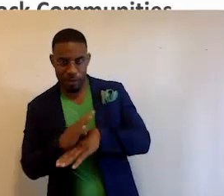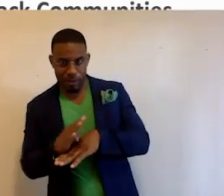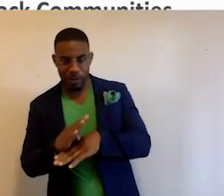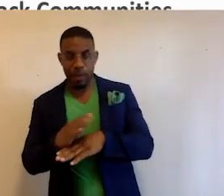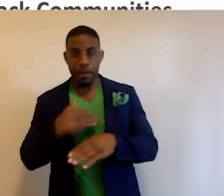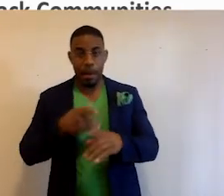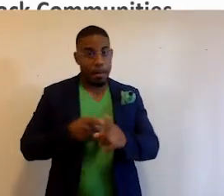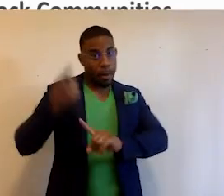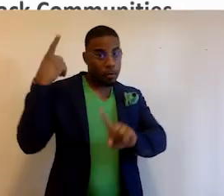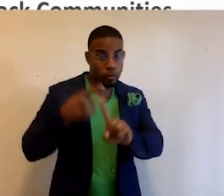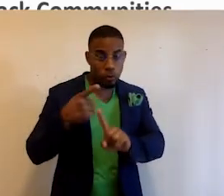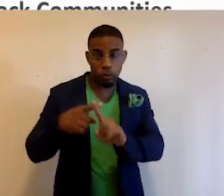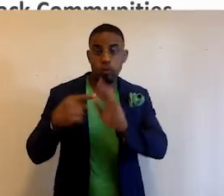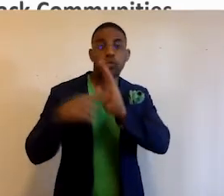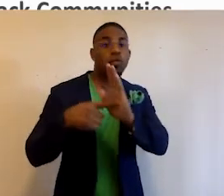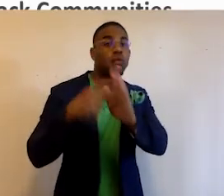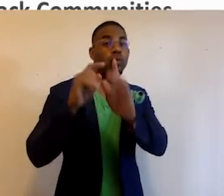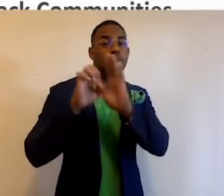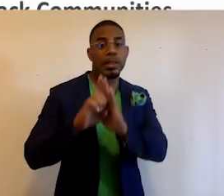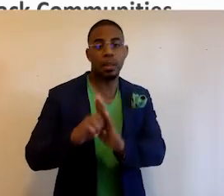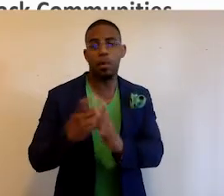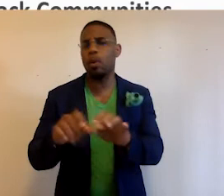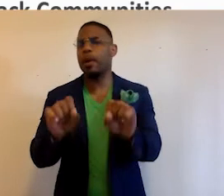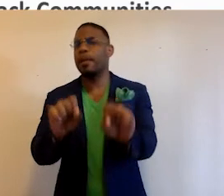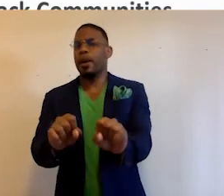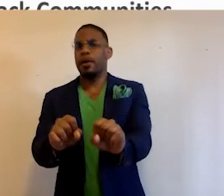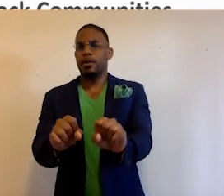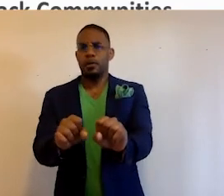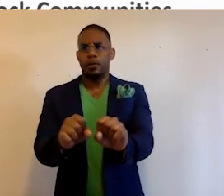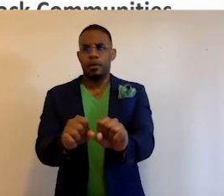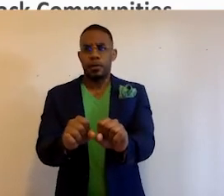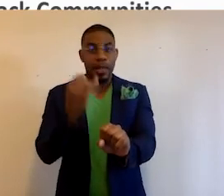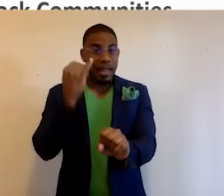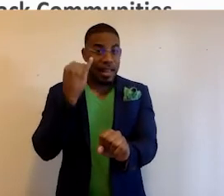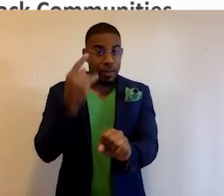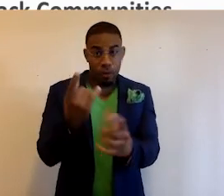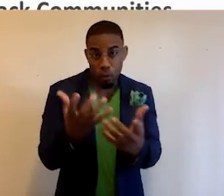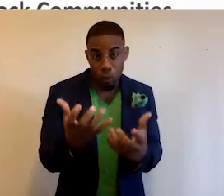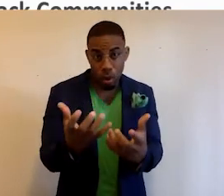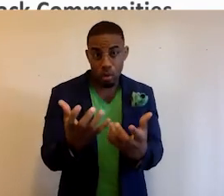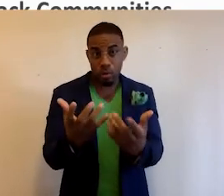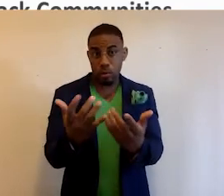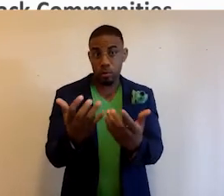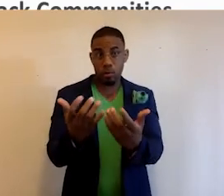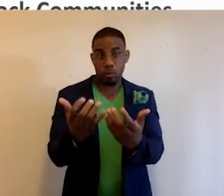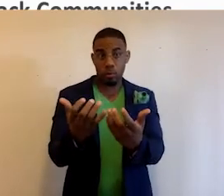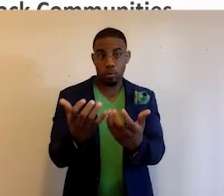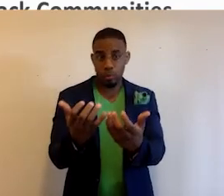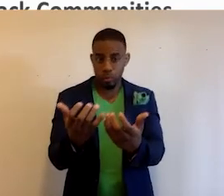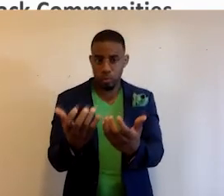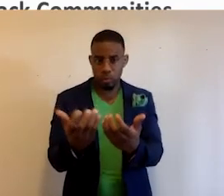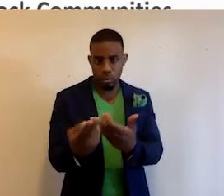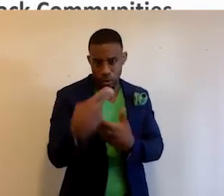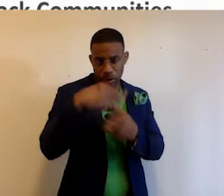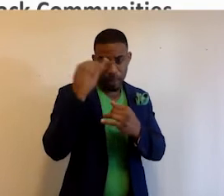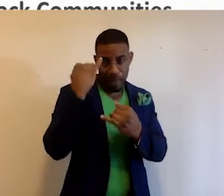my main objectives are to show you examples of what's possible if you want to get on the idea